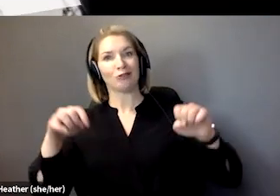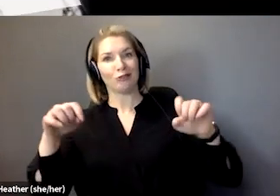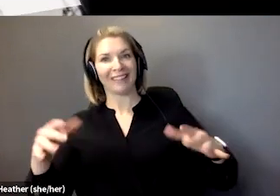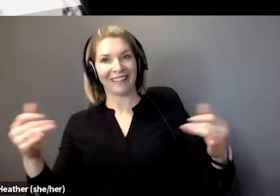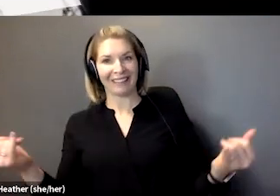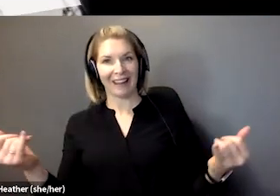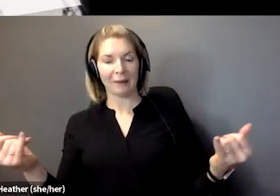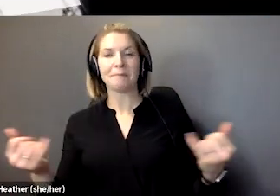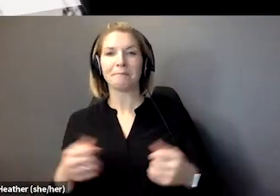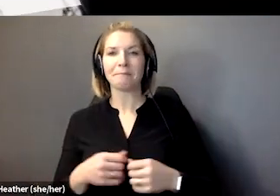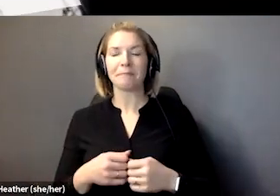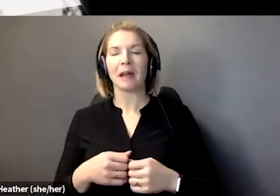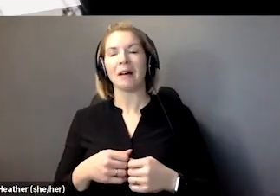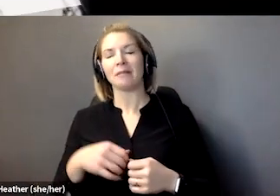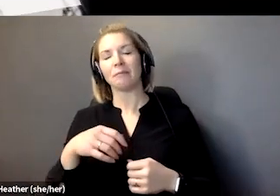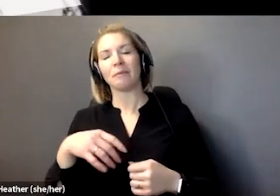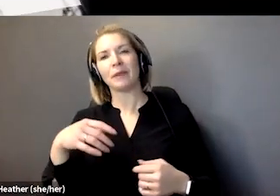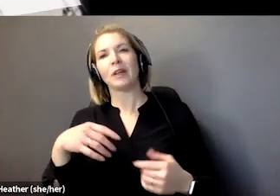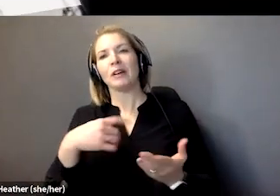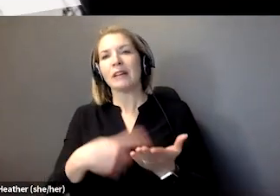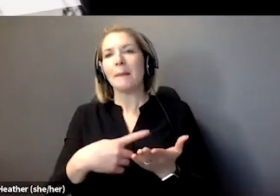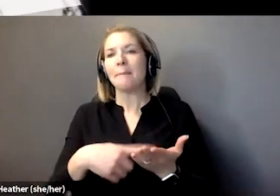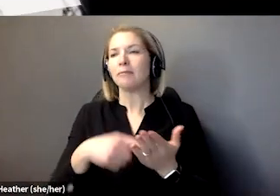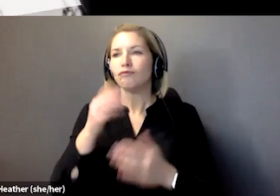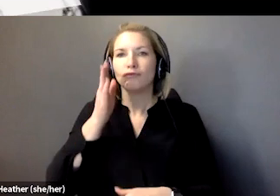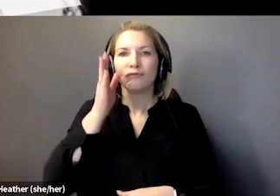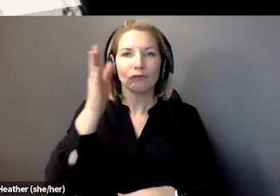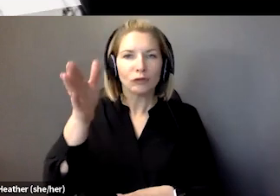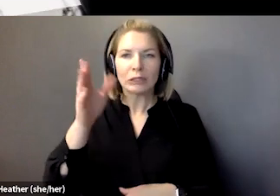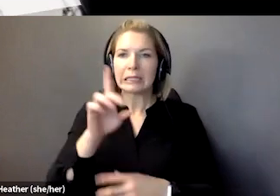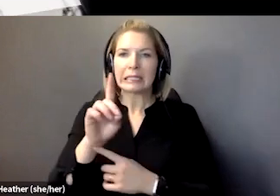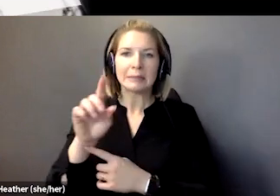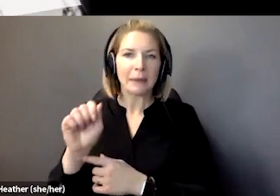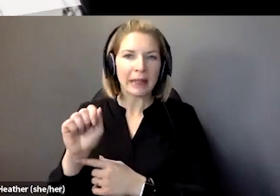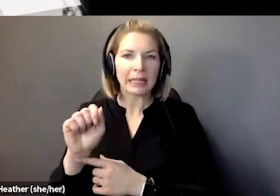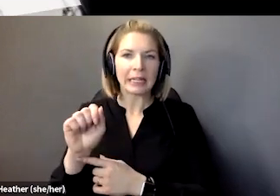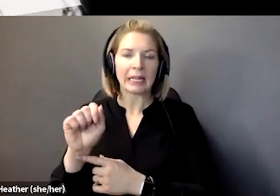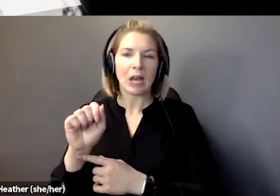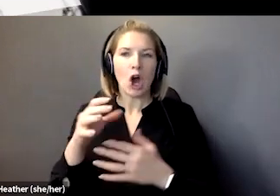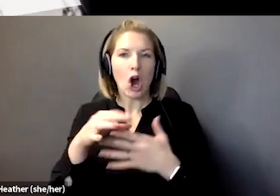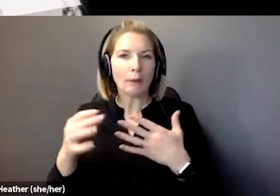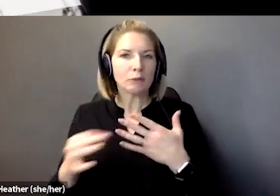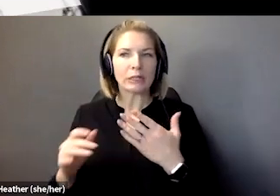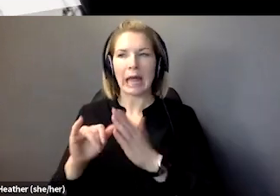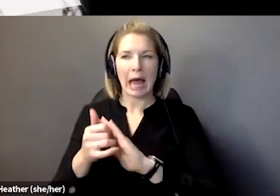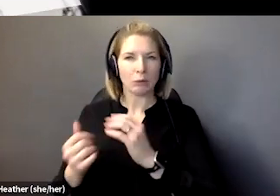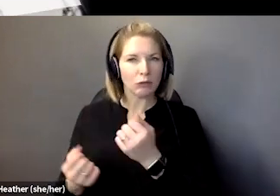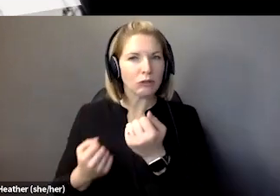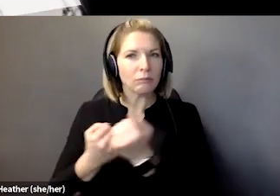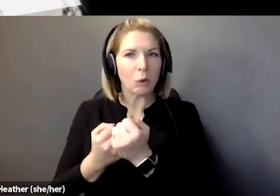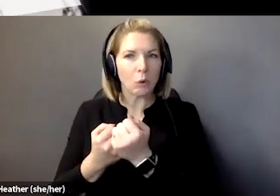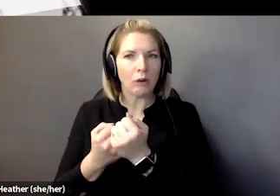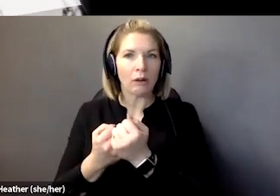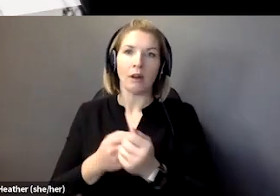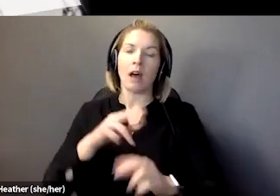for supporting people with disability in Canada, you know, based on our Australian